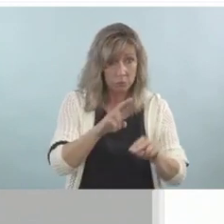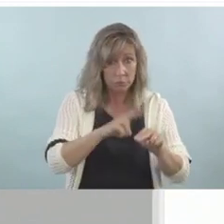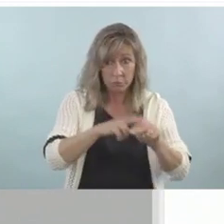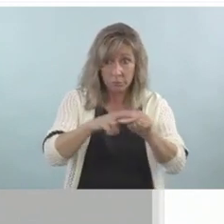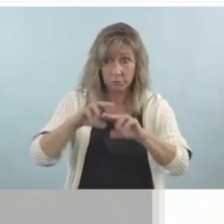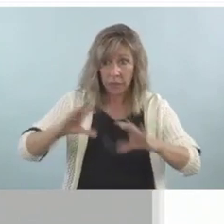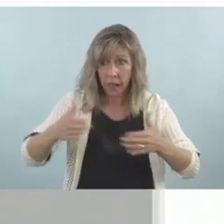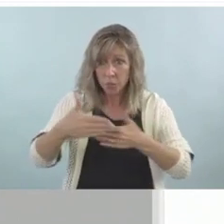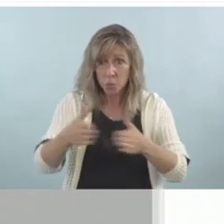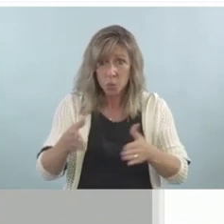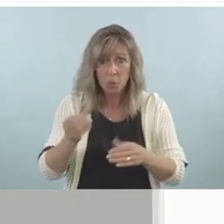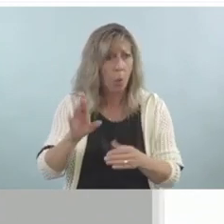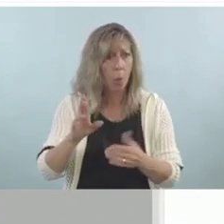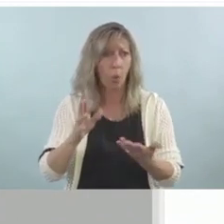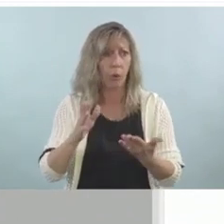Canada.